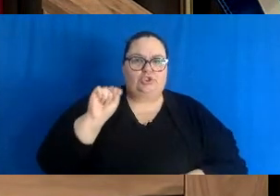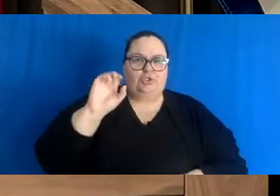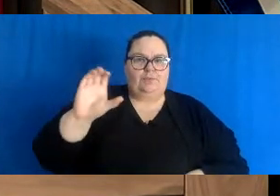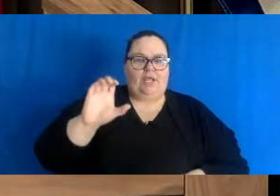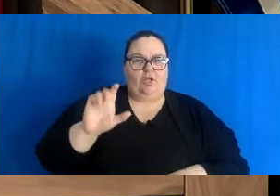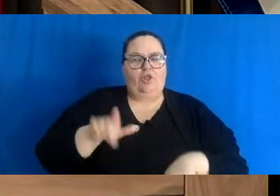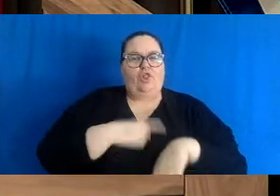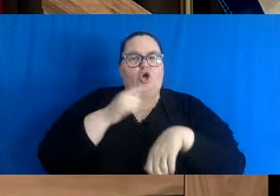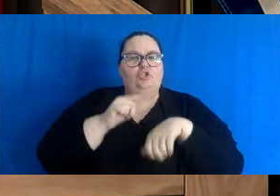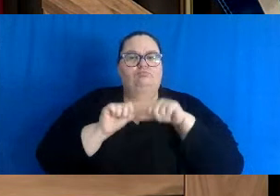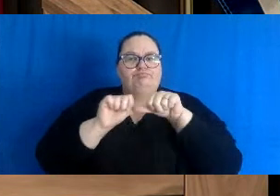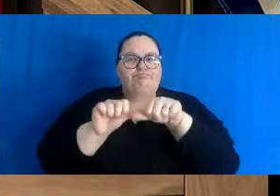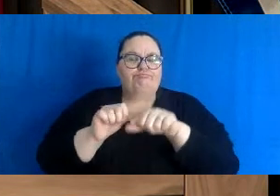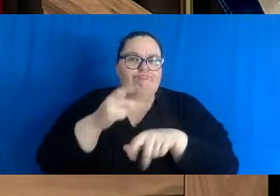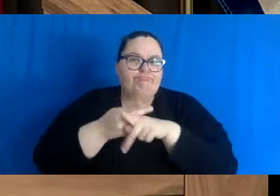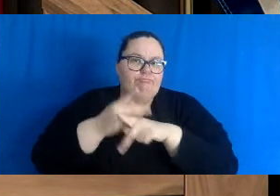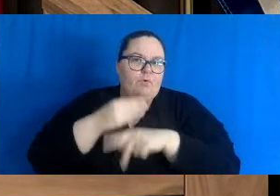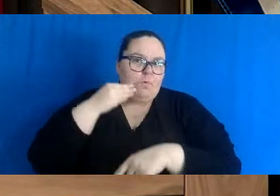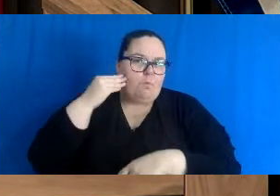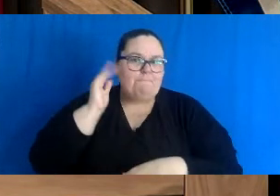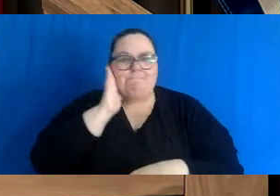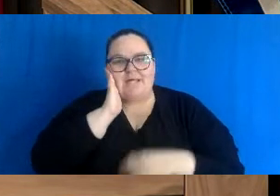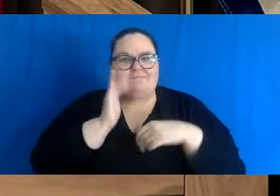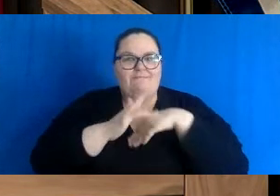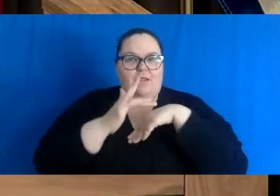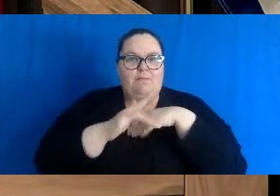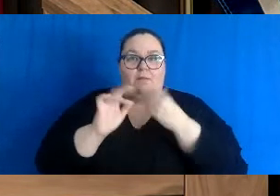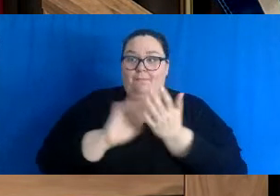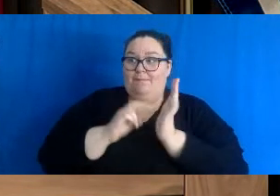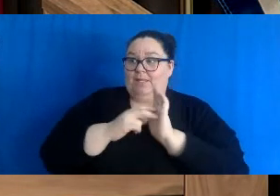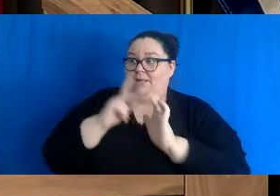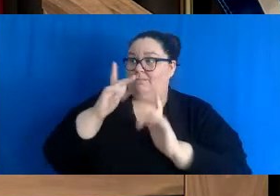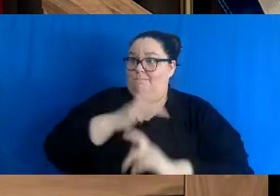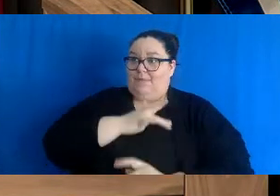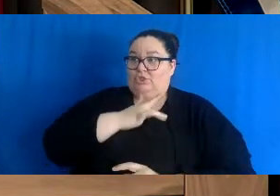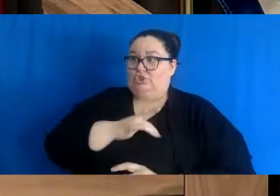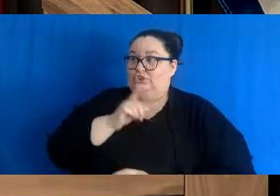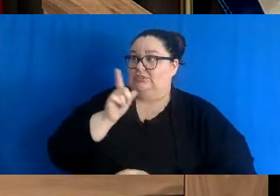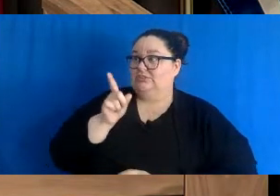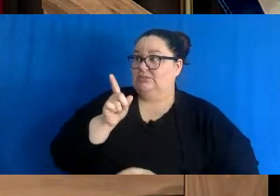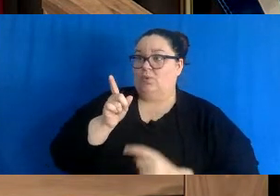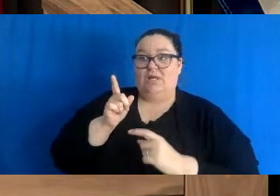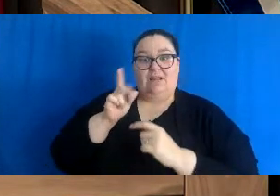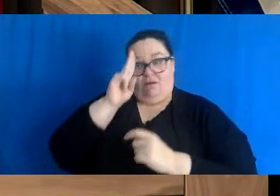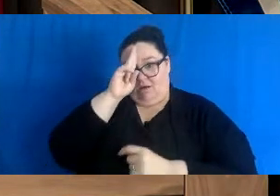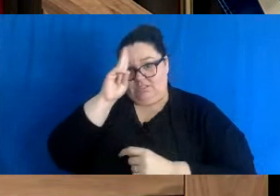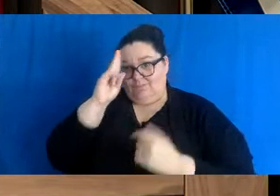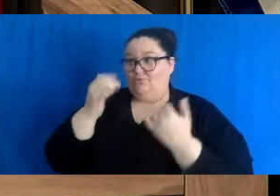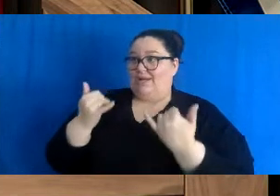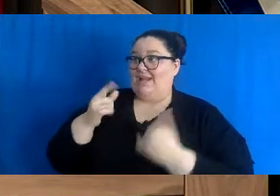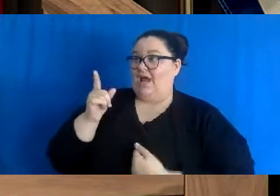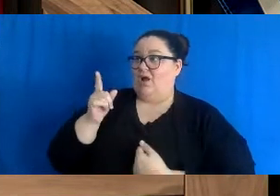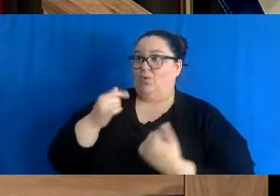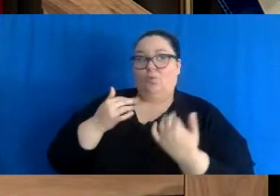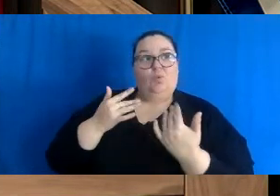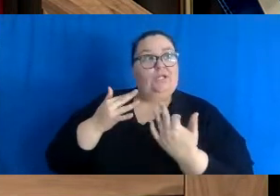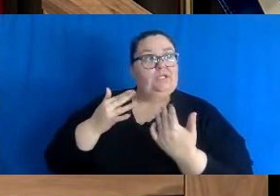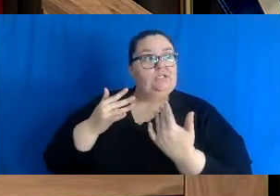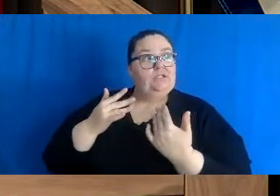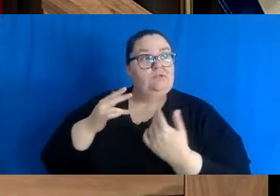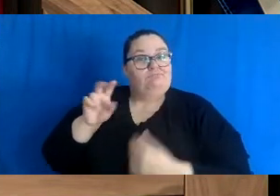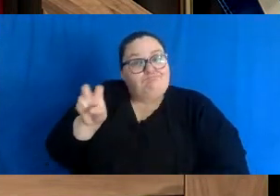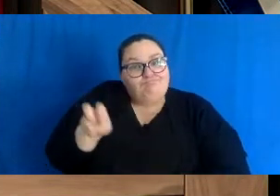These beds will provide alternate placements for patients that are waiting in hospital until a bed in the preferred